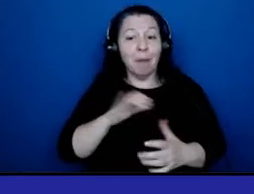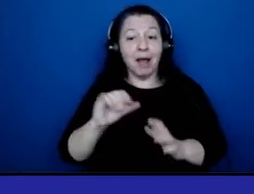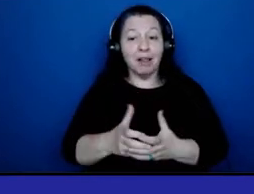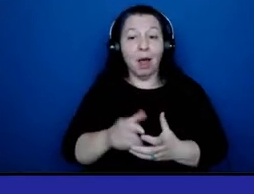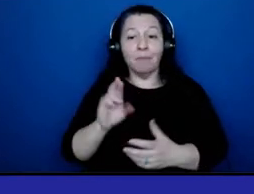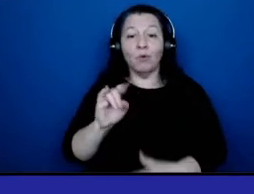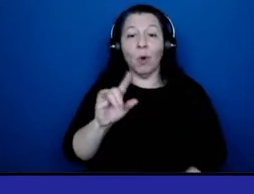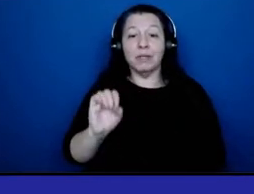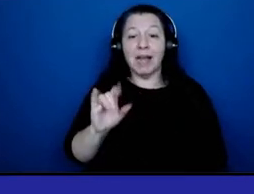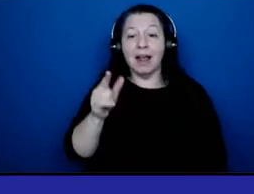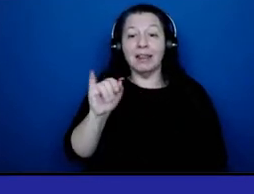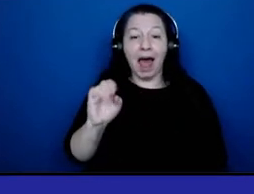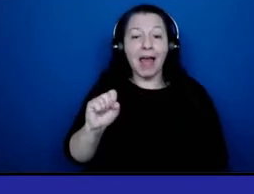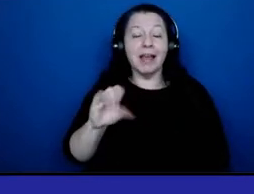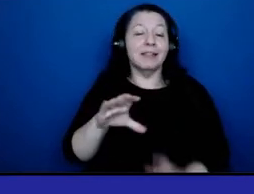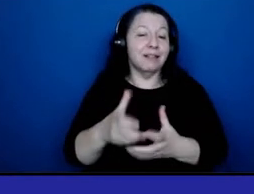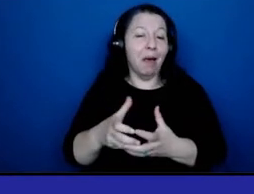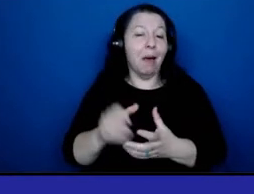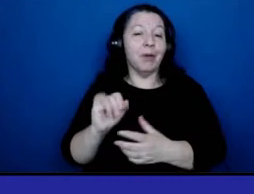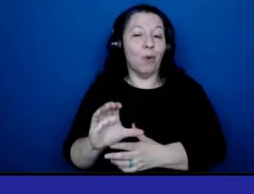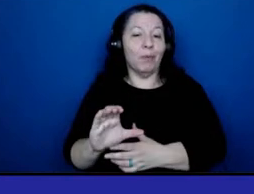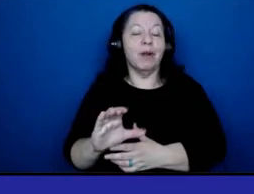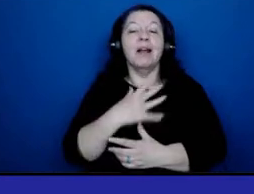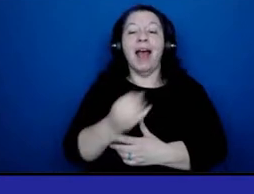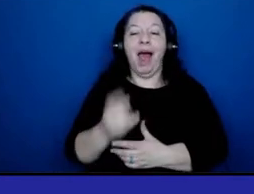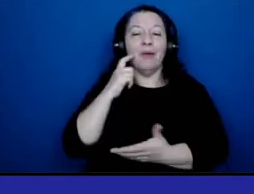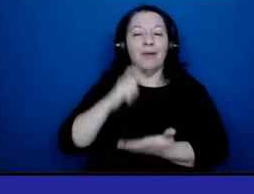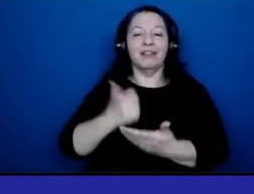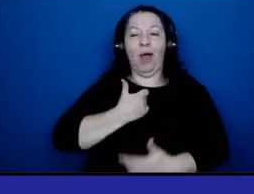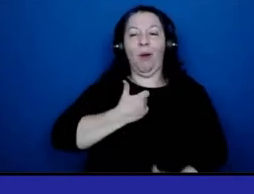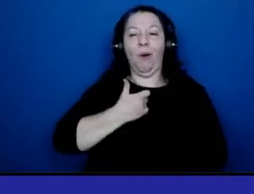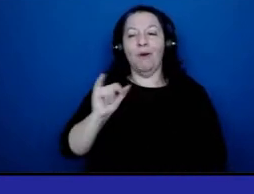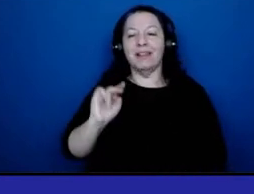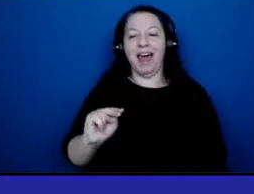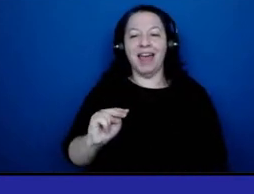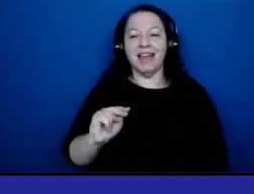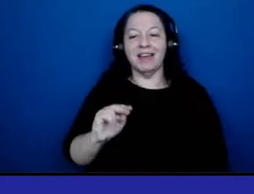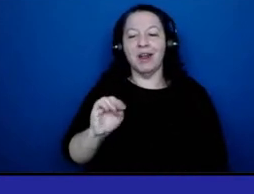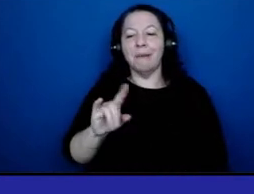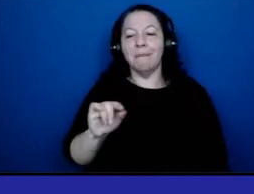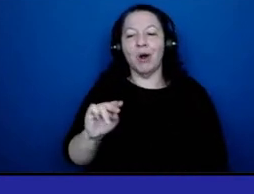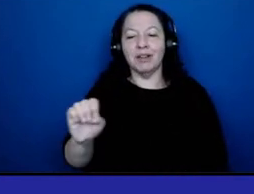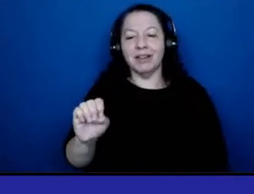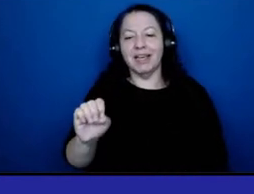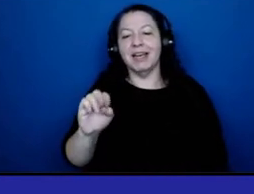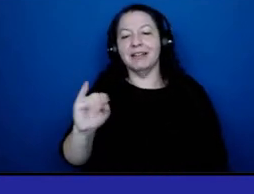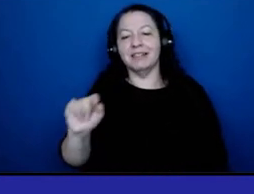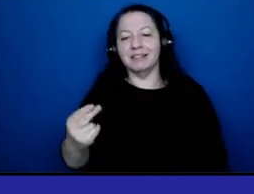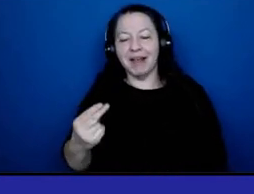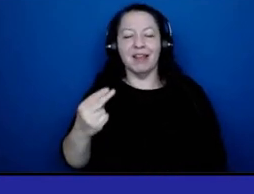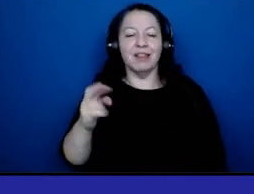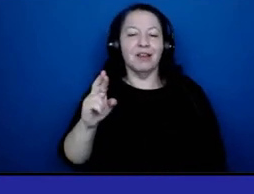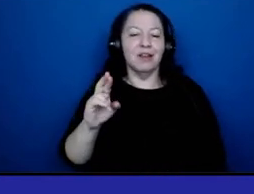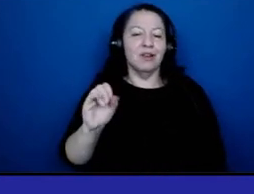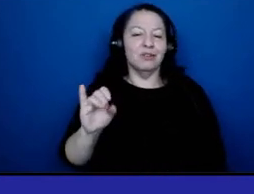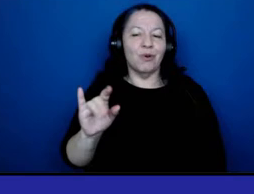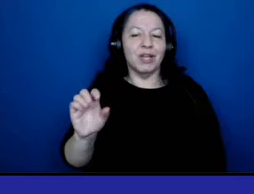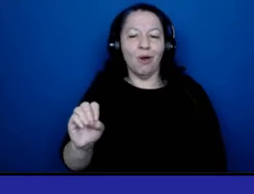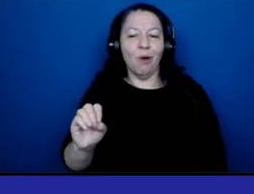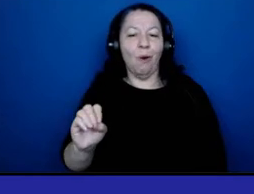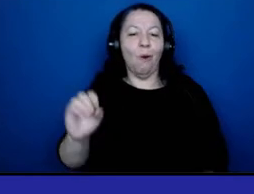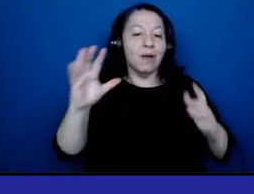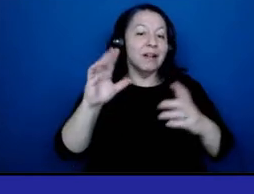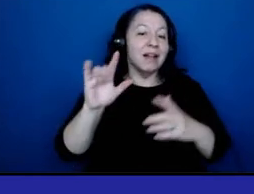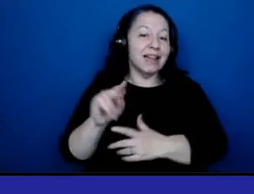club incorporated and to recognize our very own lion marlene smith sotir of the roses lands club incorporated and the president and